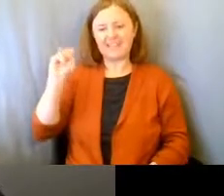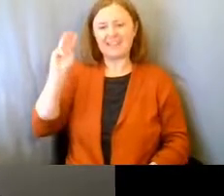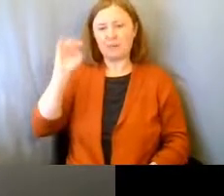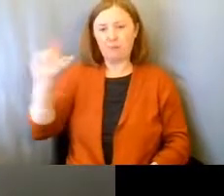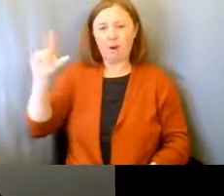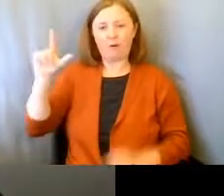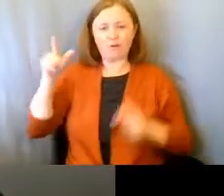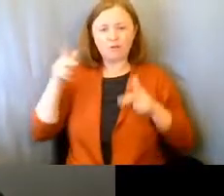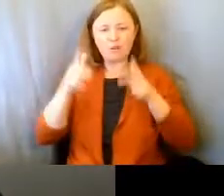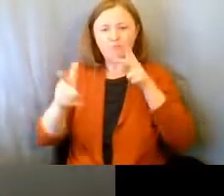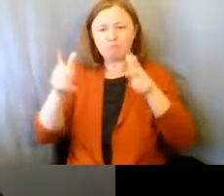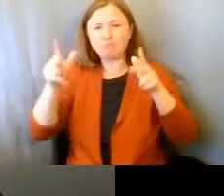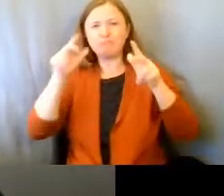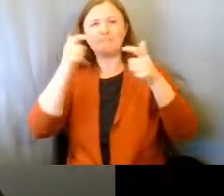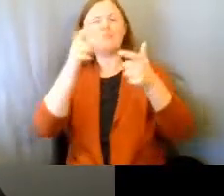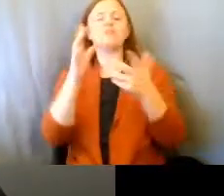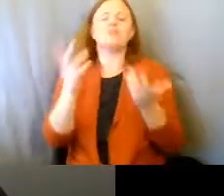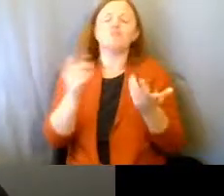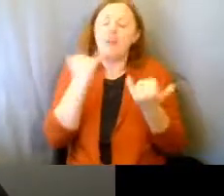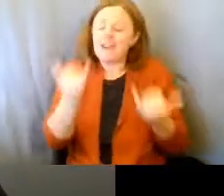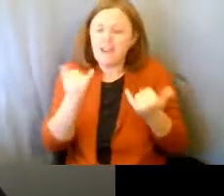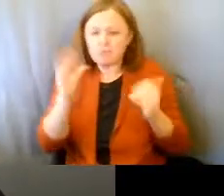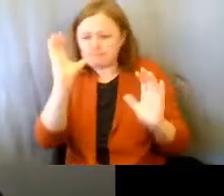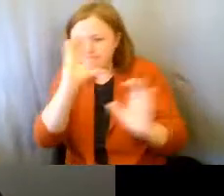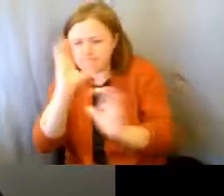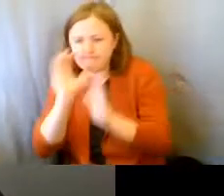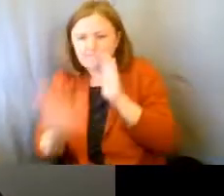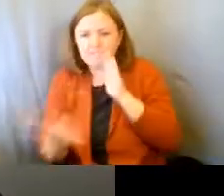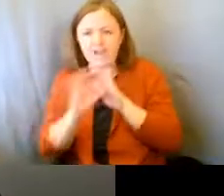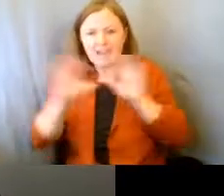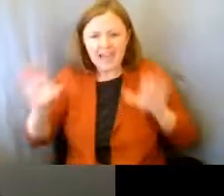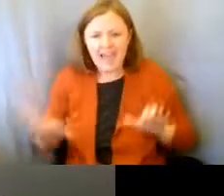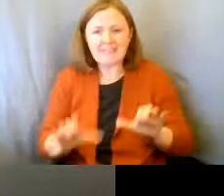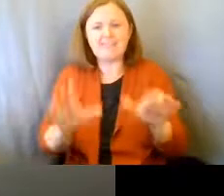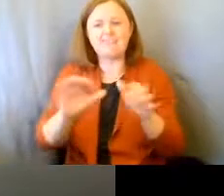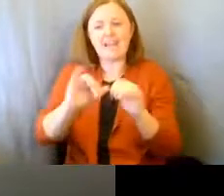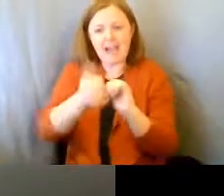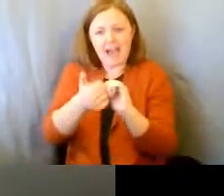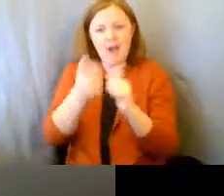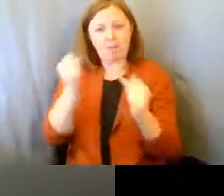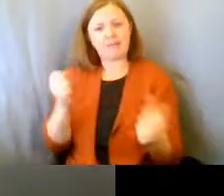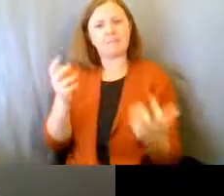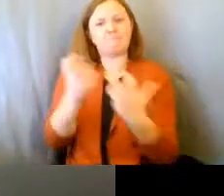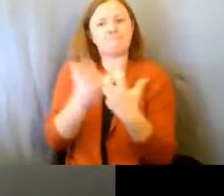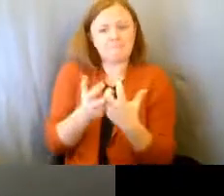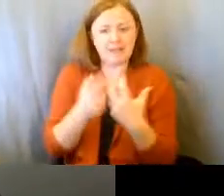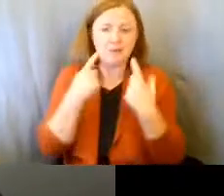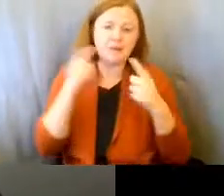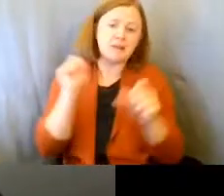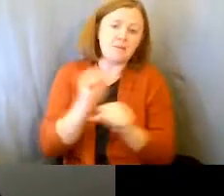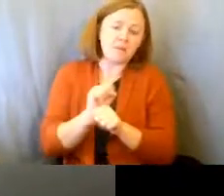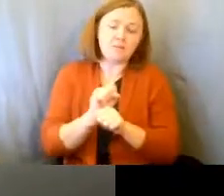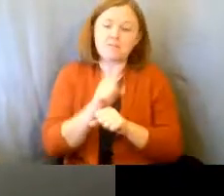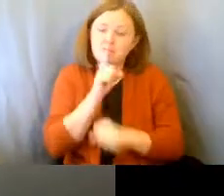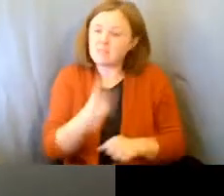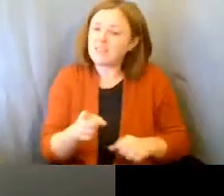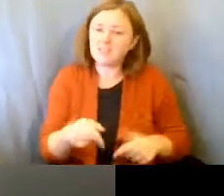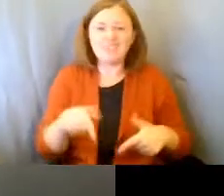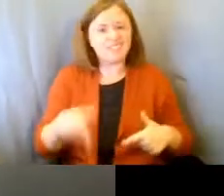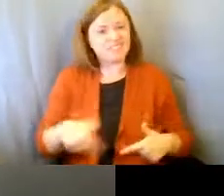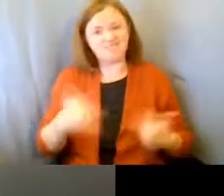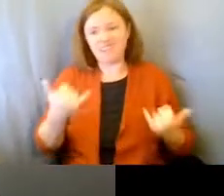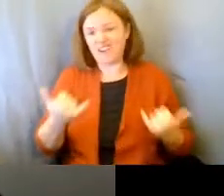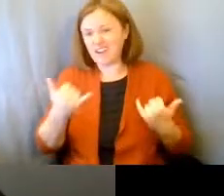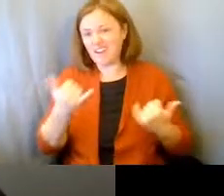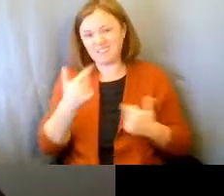Just trying to find those activities that we can do and how things can work. Because this is an interesting